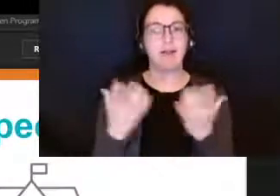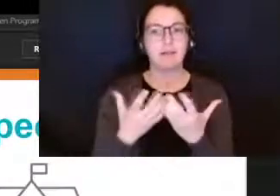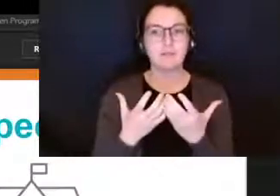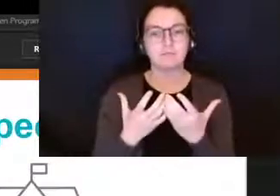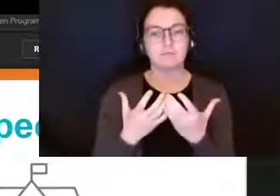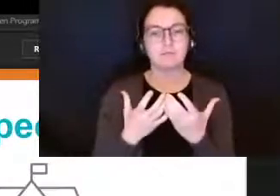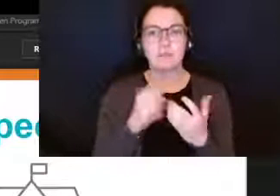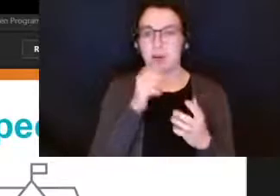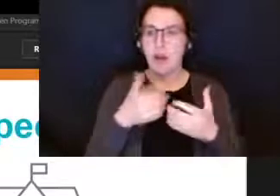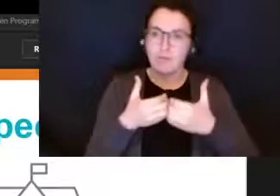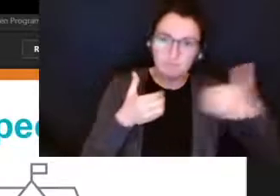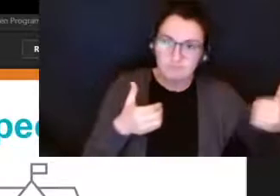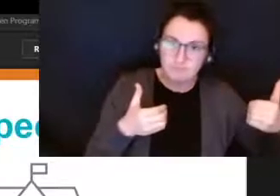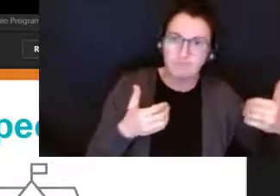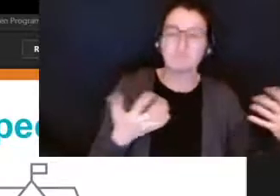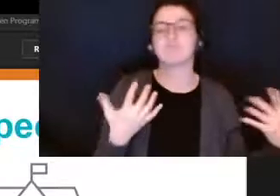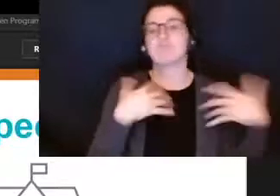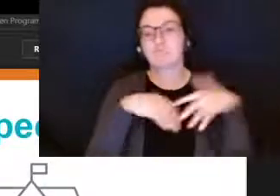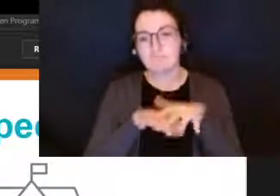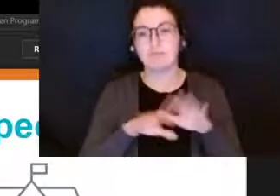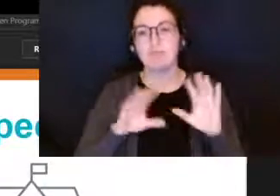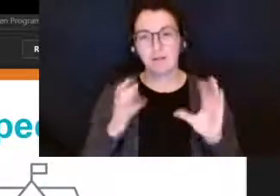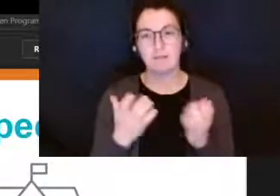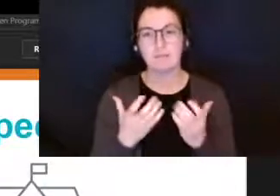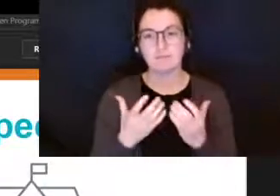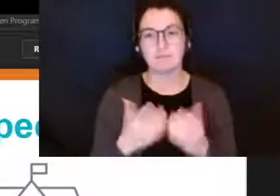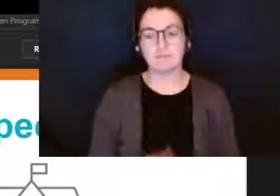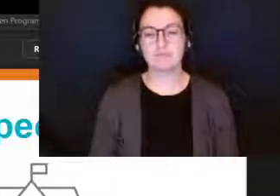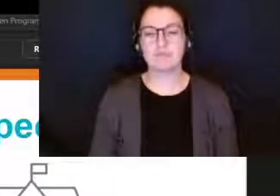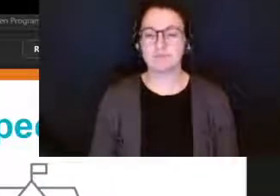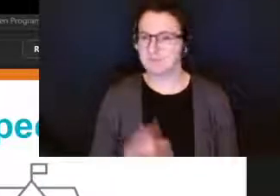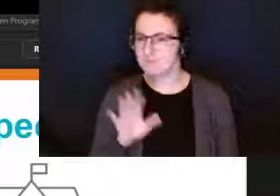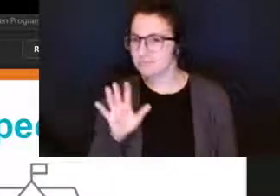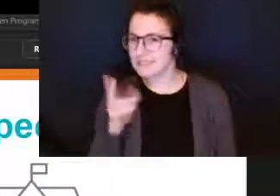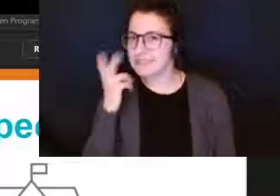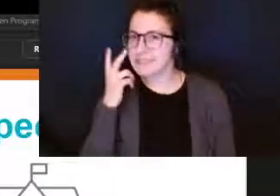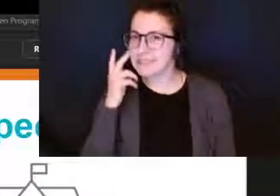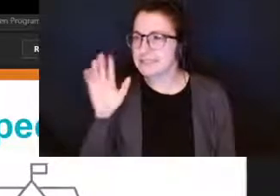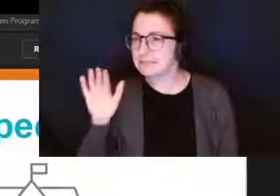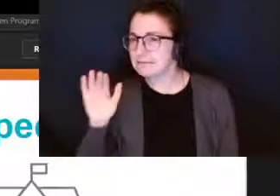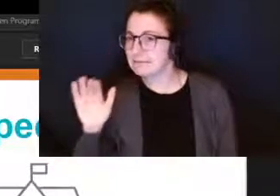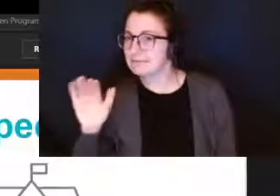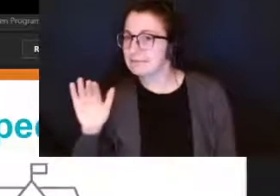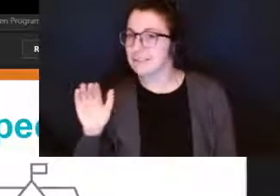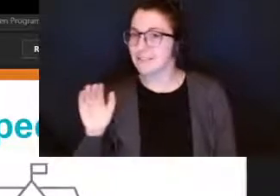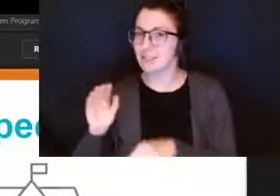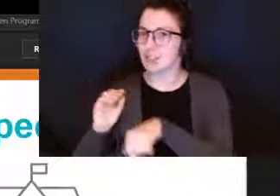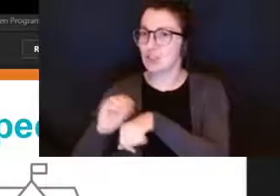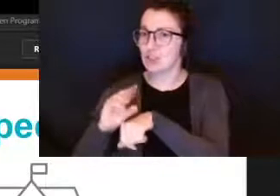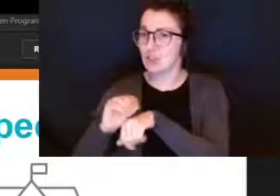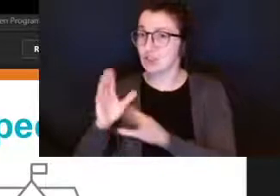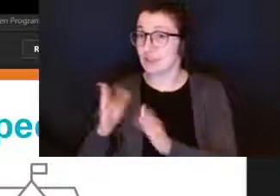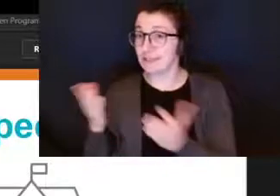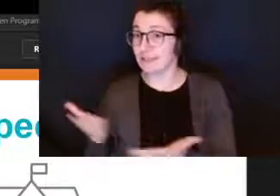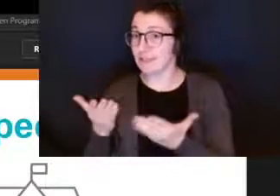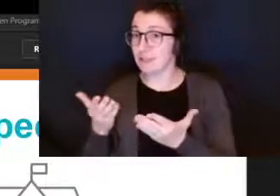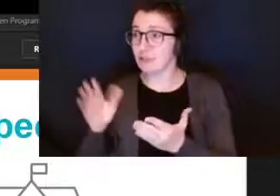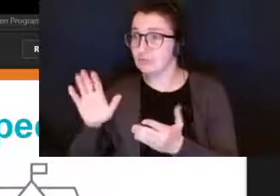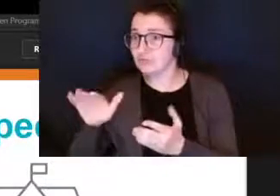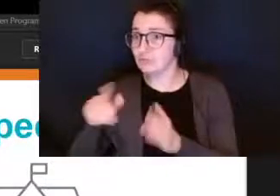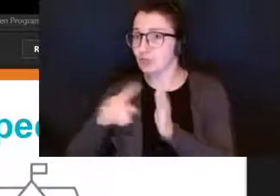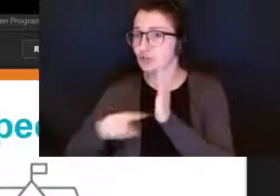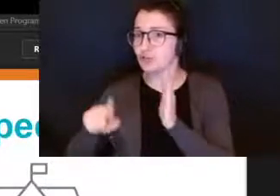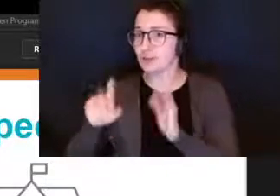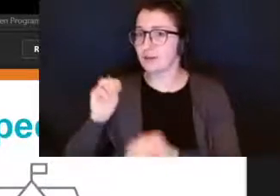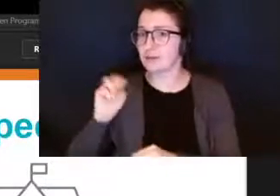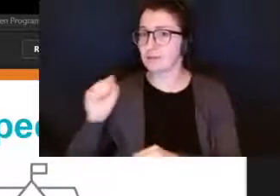i'd like to just take a moment here and see if one of the consultants could look through the ms form and see if there's any questions that we have that have come through